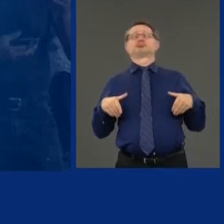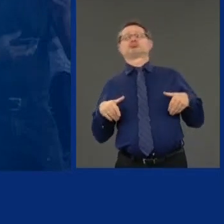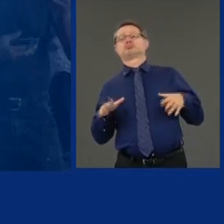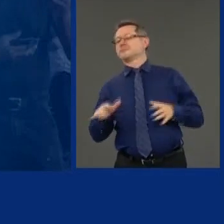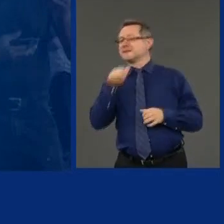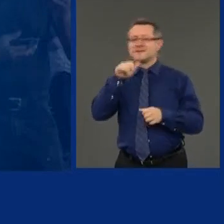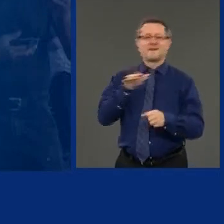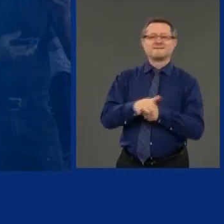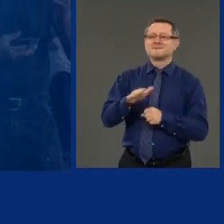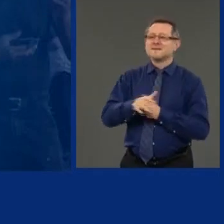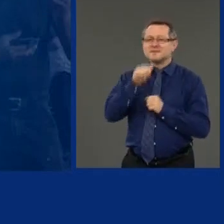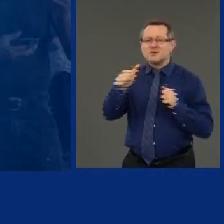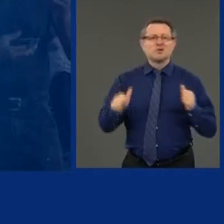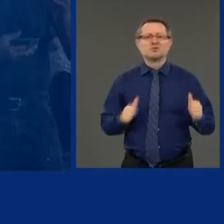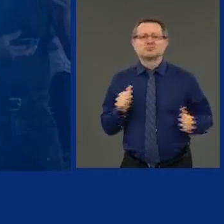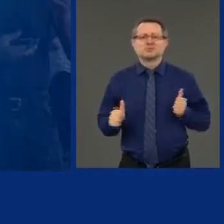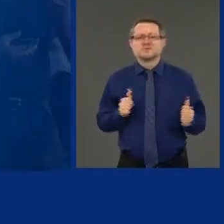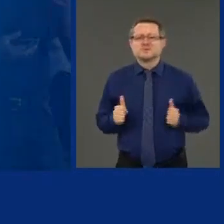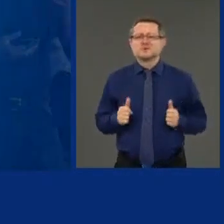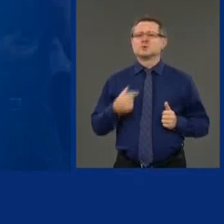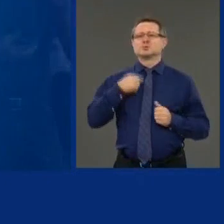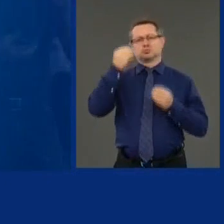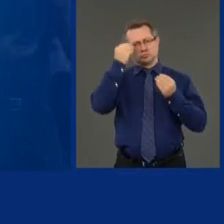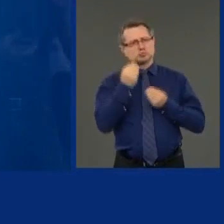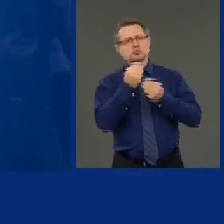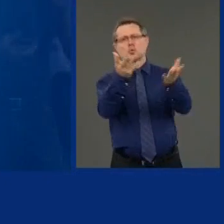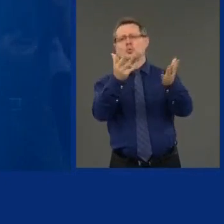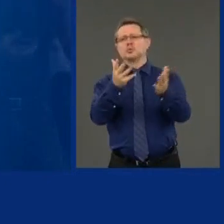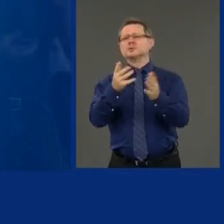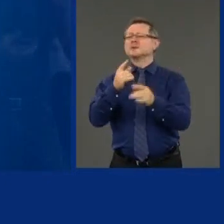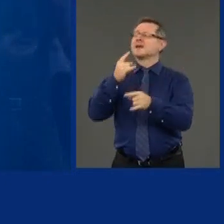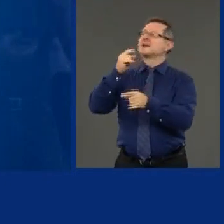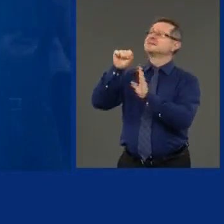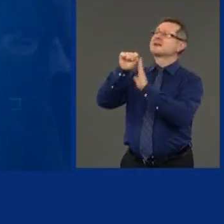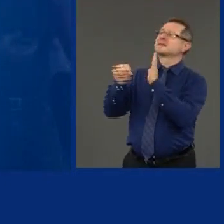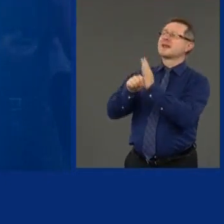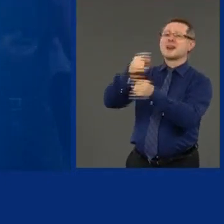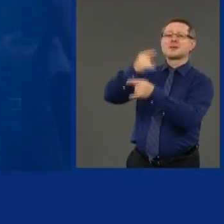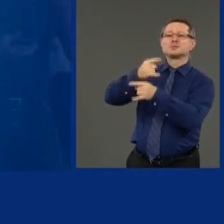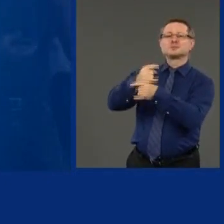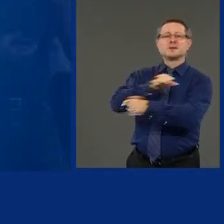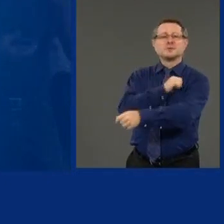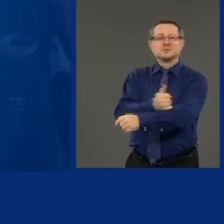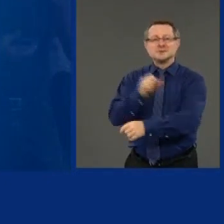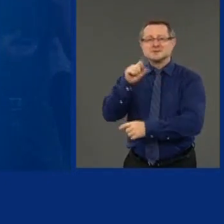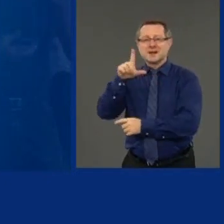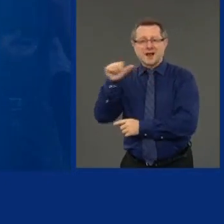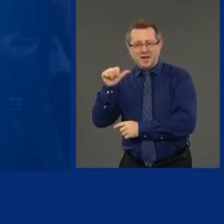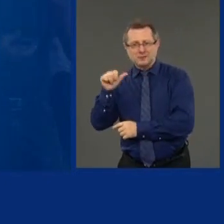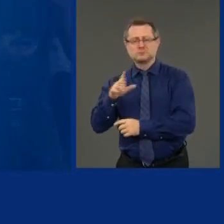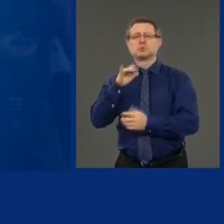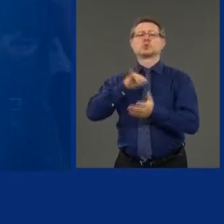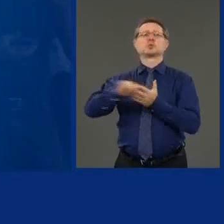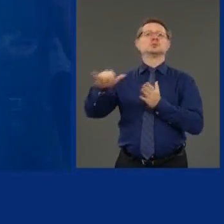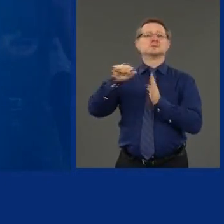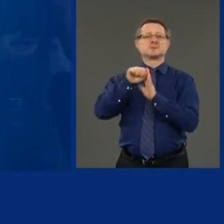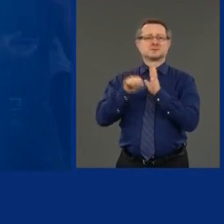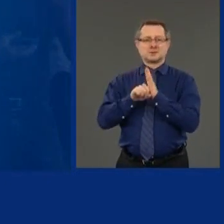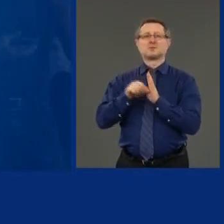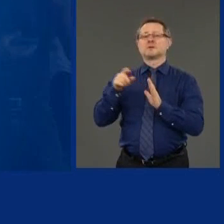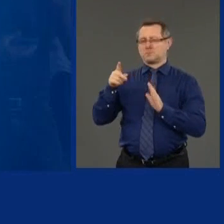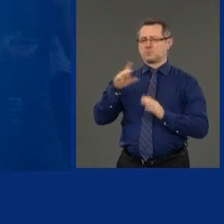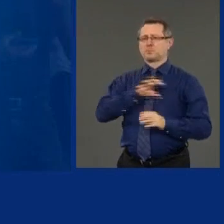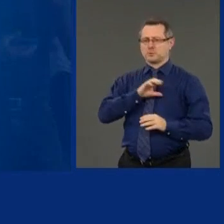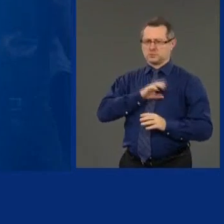I said the state liquor authority and the state police would help, and we are doing just that. Yesterday, they went out